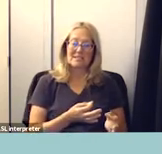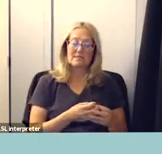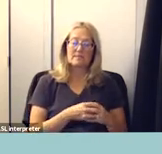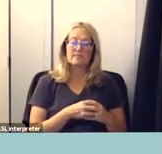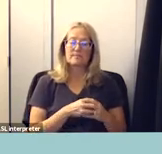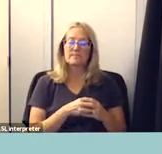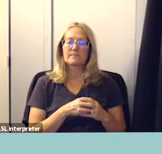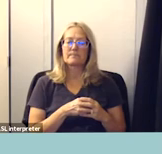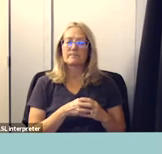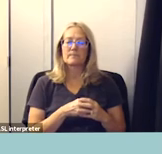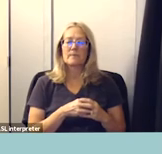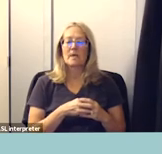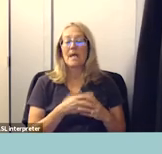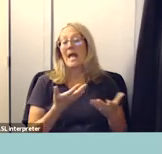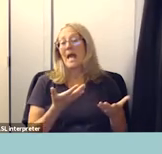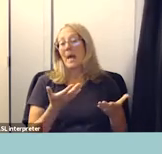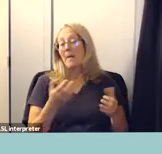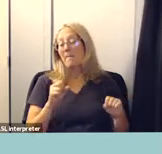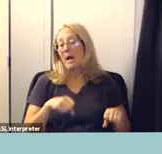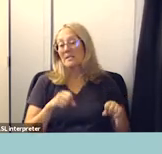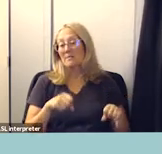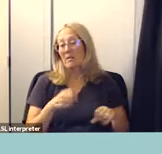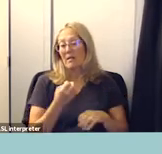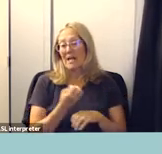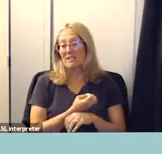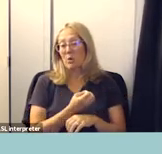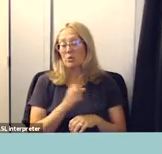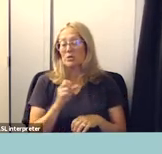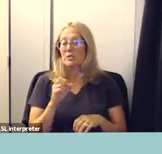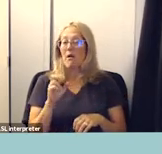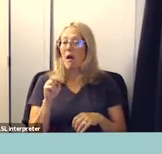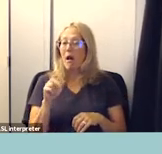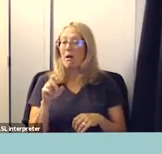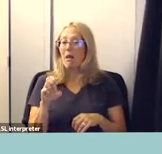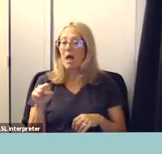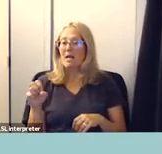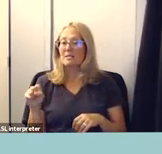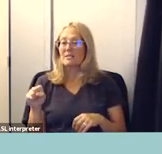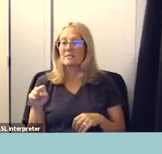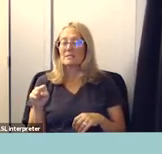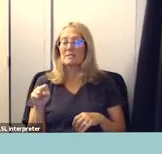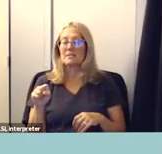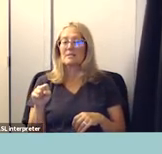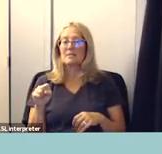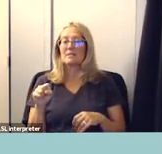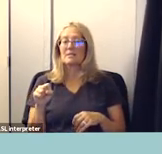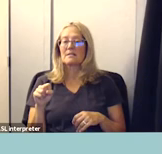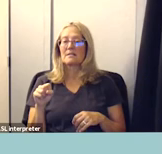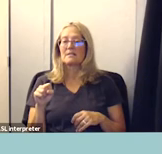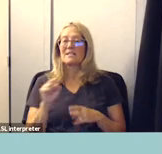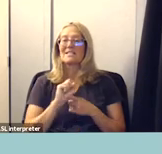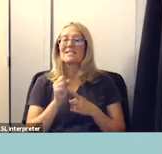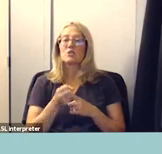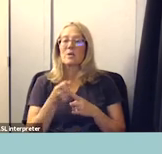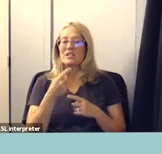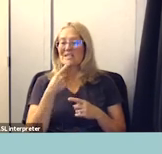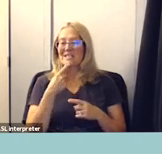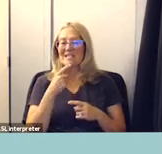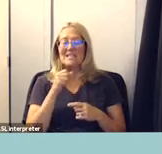and they may recommend for expulsion unless particular circumstances render this inappropriate